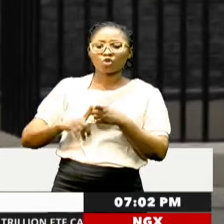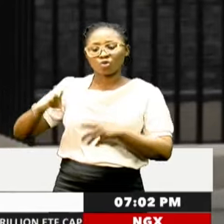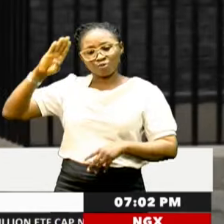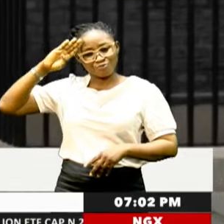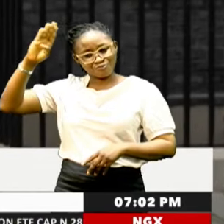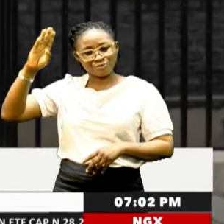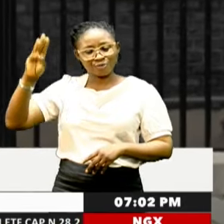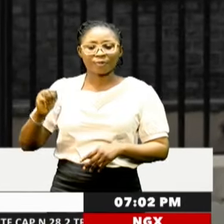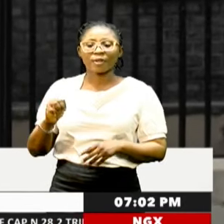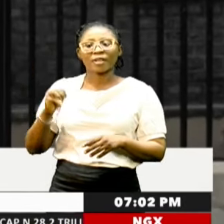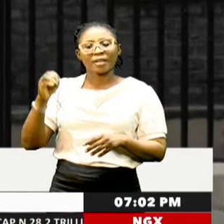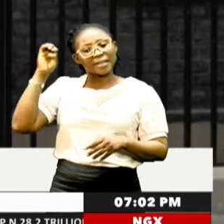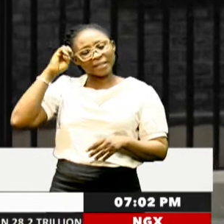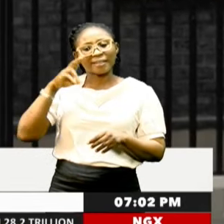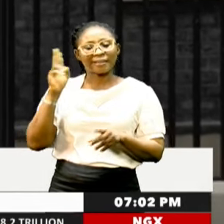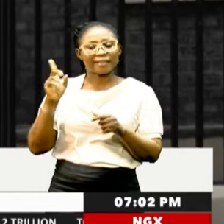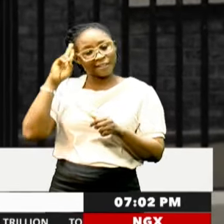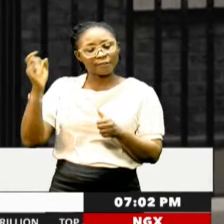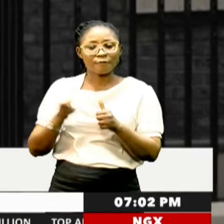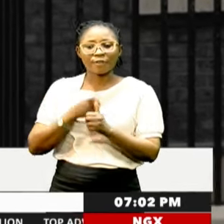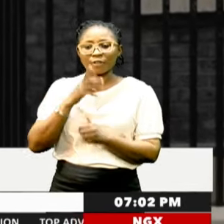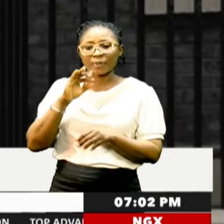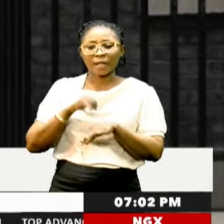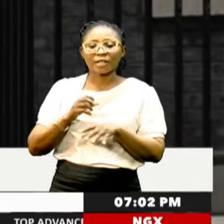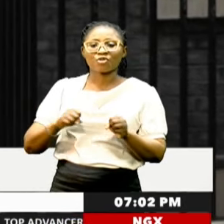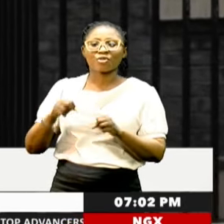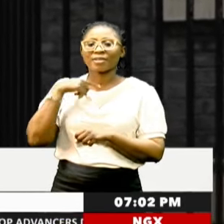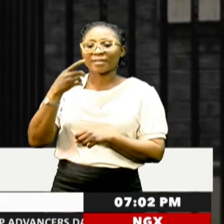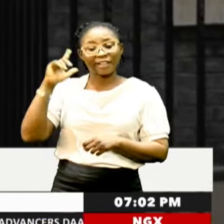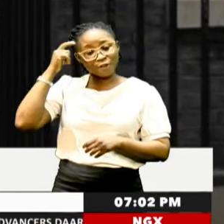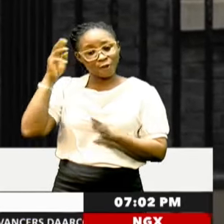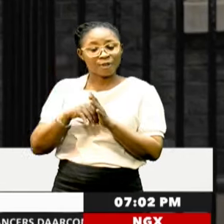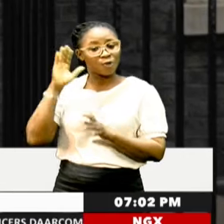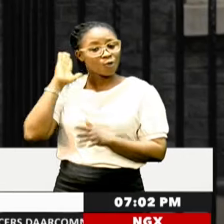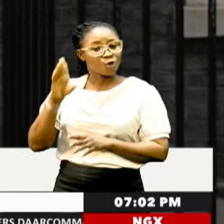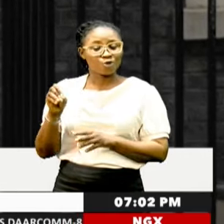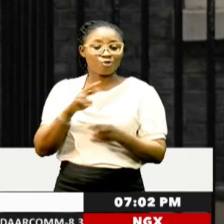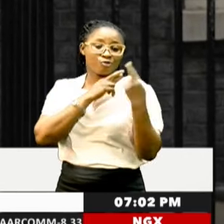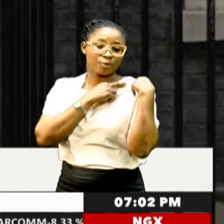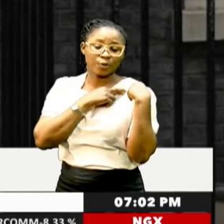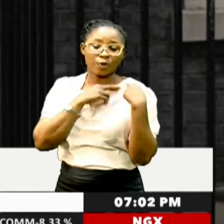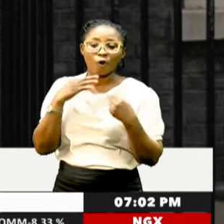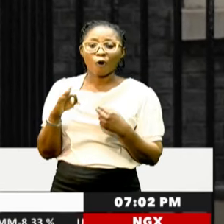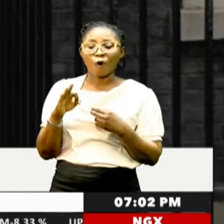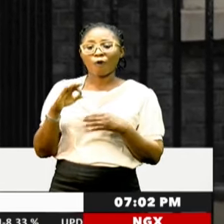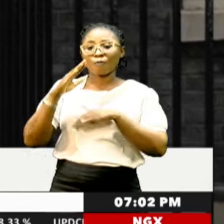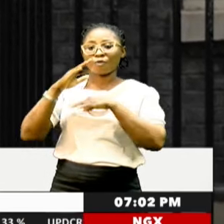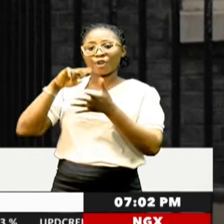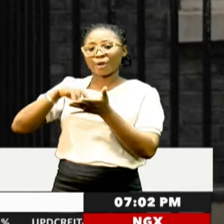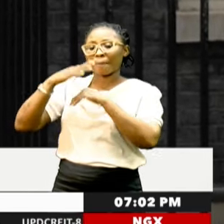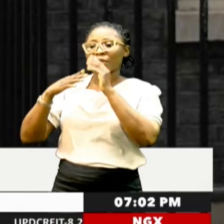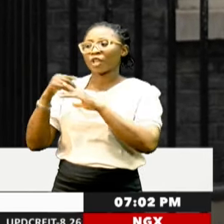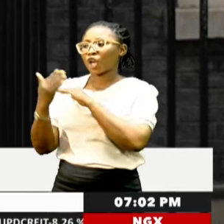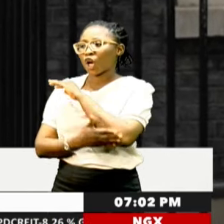Keir Stama, in his first speech at Downing Street, said his government will carry the responsibility of rebuilding the country.